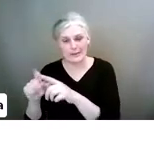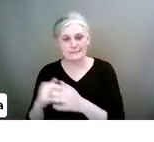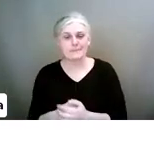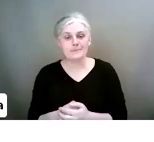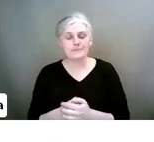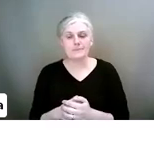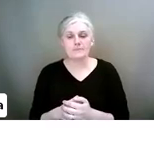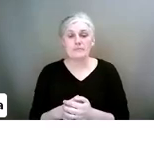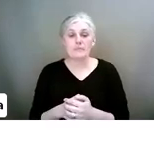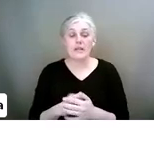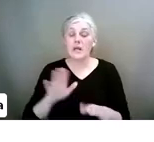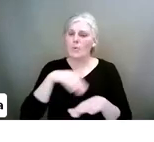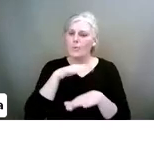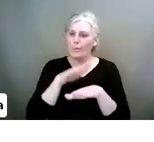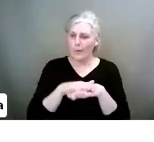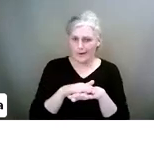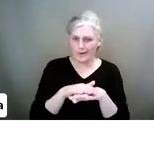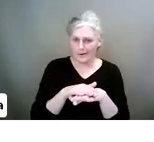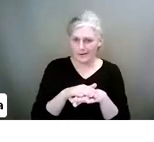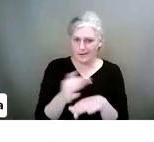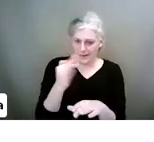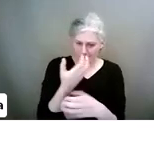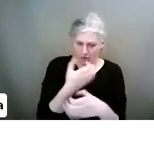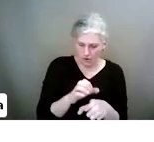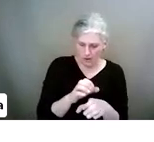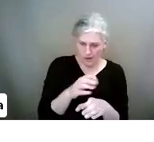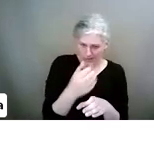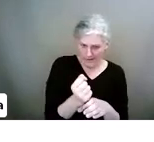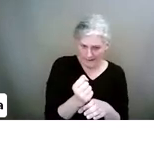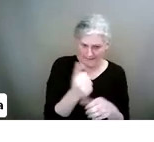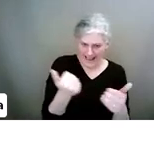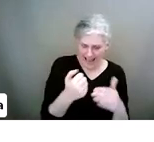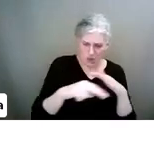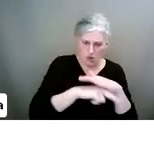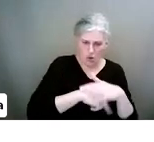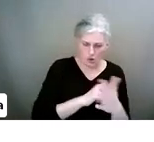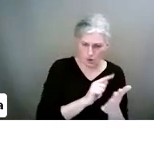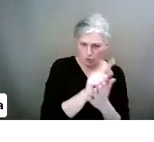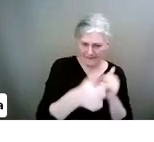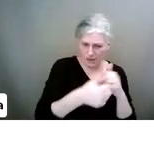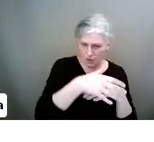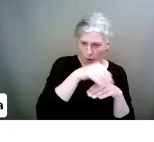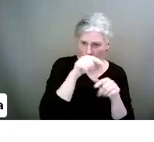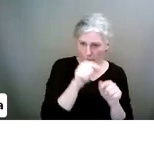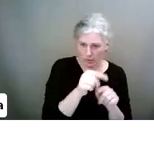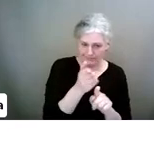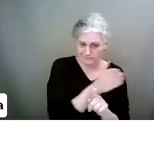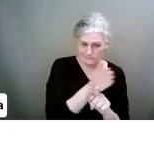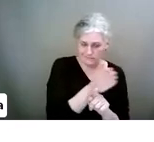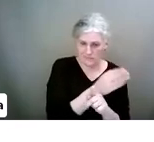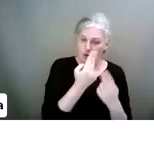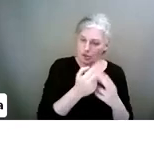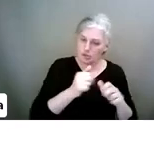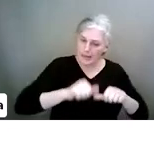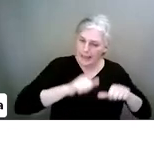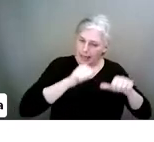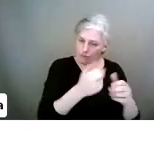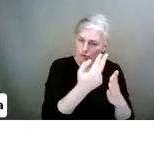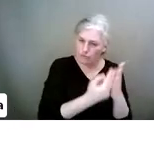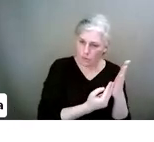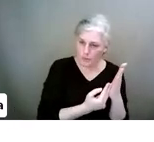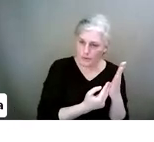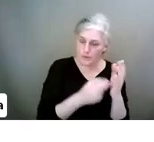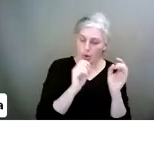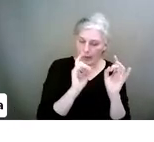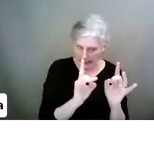Where? So where do they? So if you have a child that's anywhere under the age of 12, you know, you need to agree a rules as part of the rules.